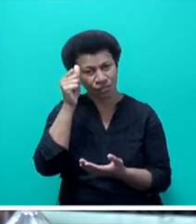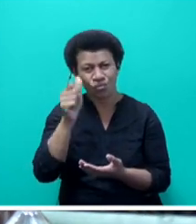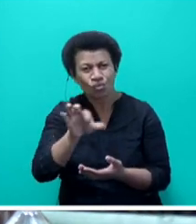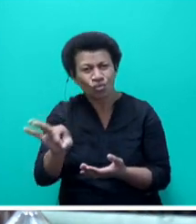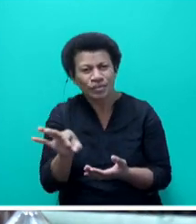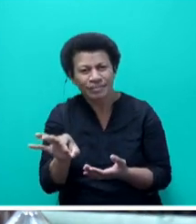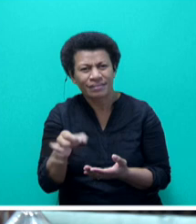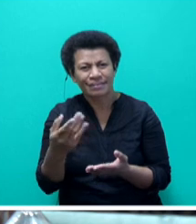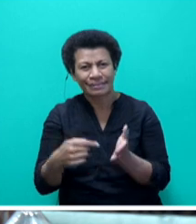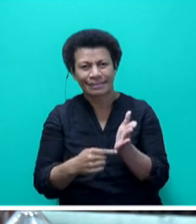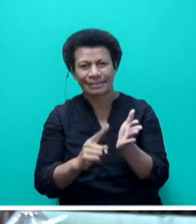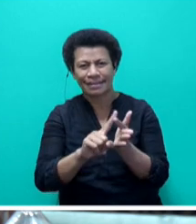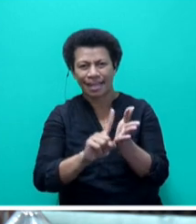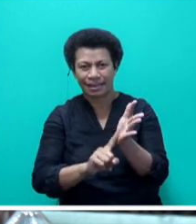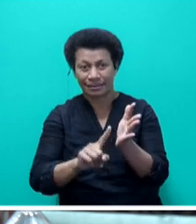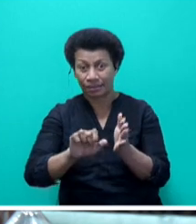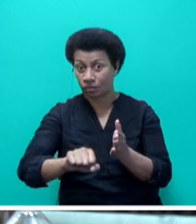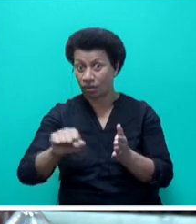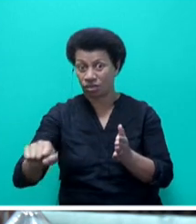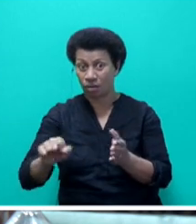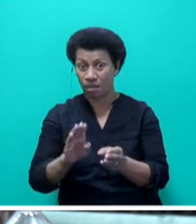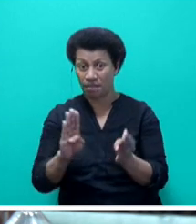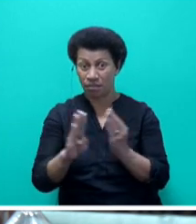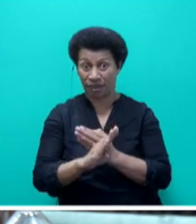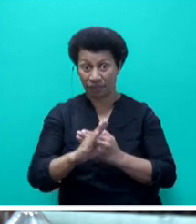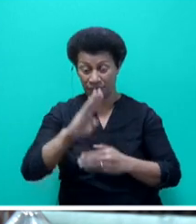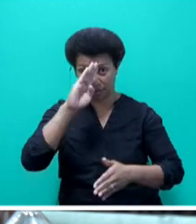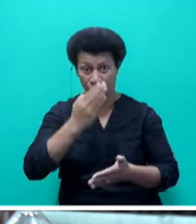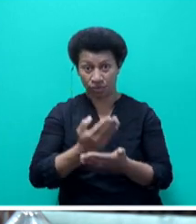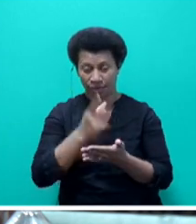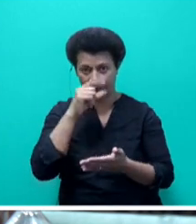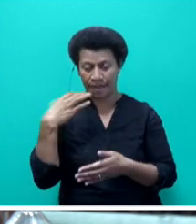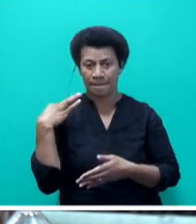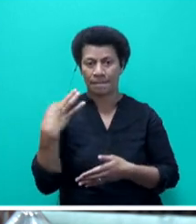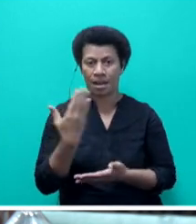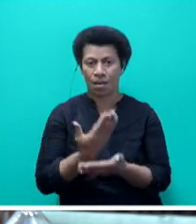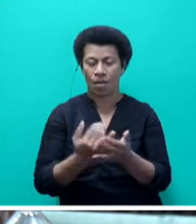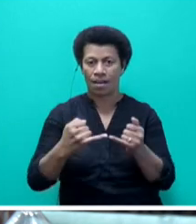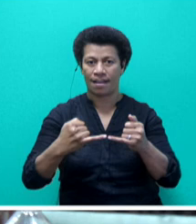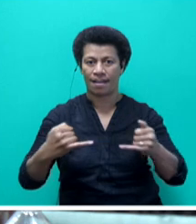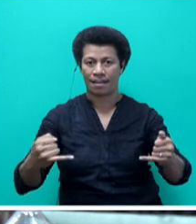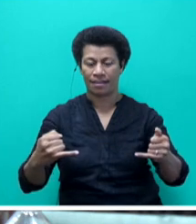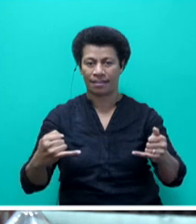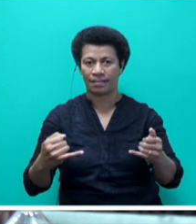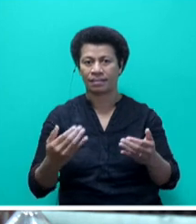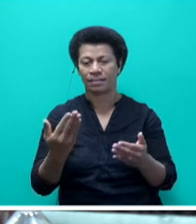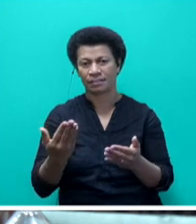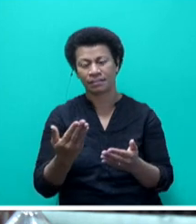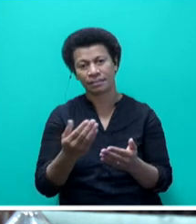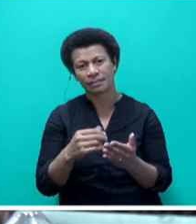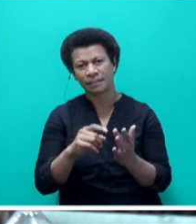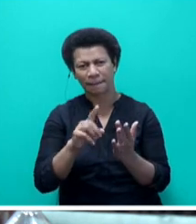program or on TOPPERS, private students, can also apply online through the Online Inflation Mitigation Application System.